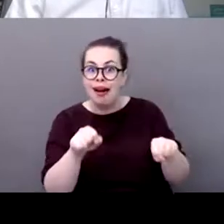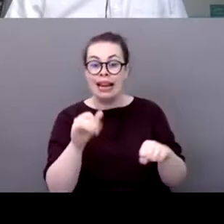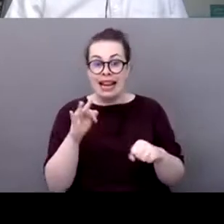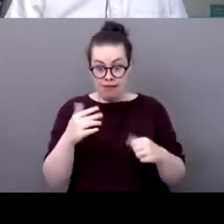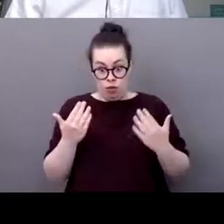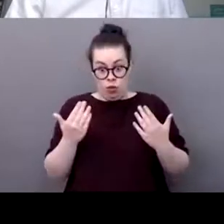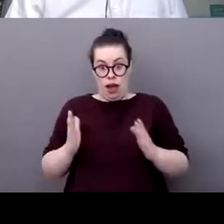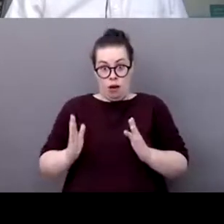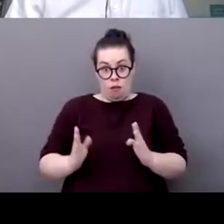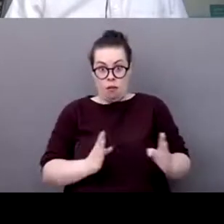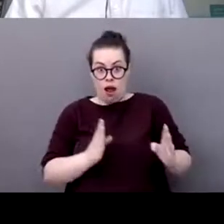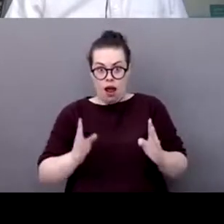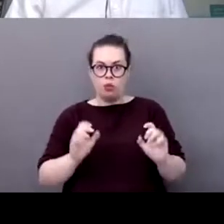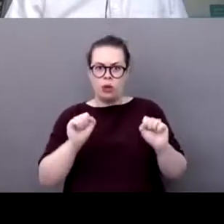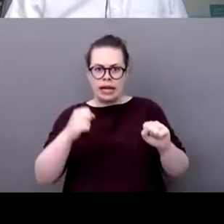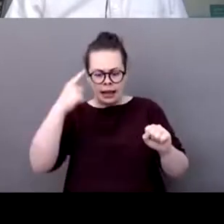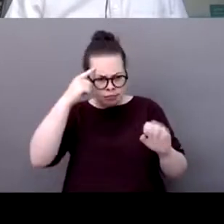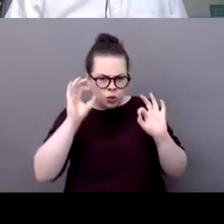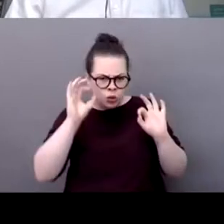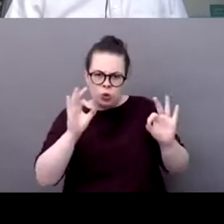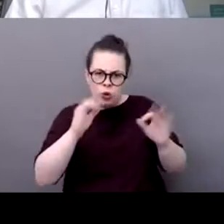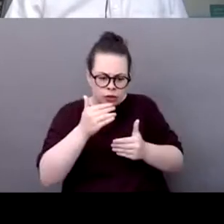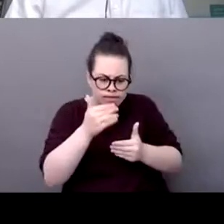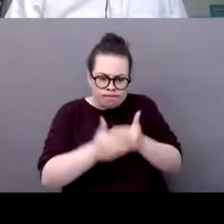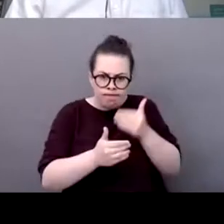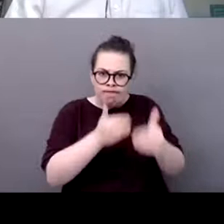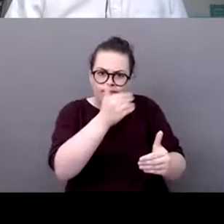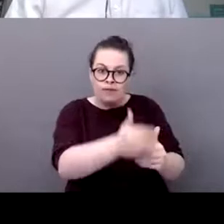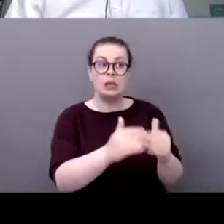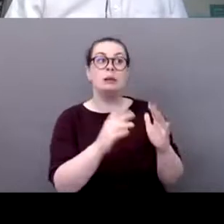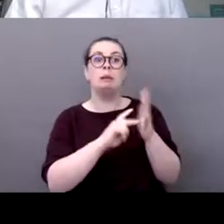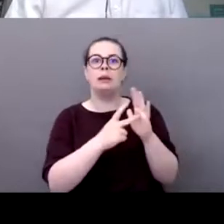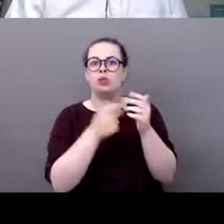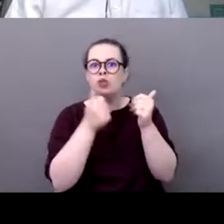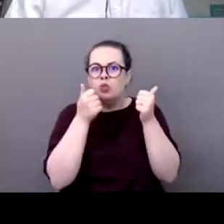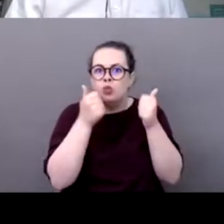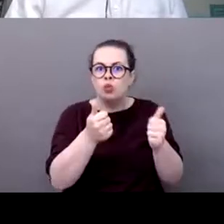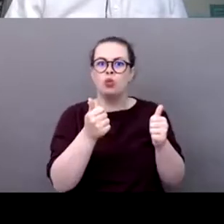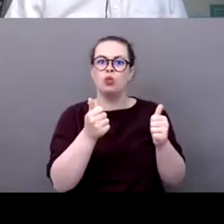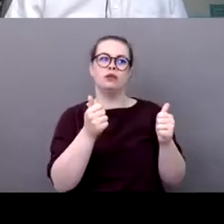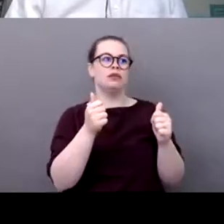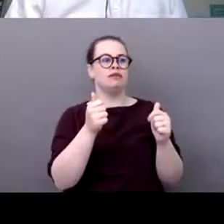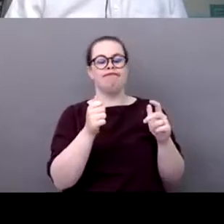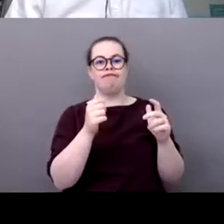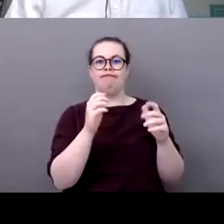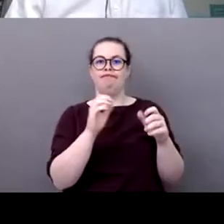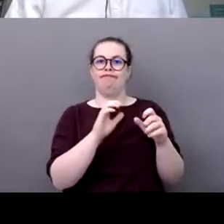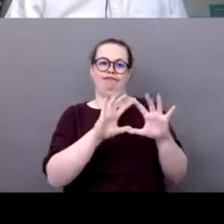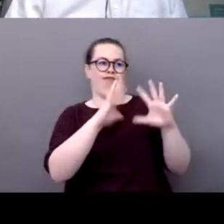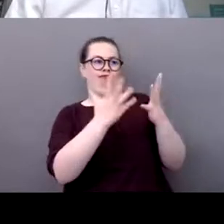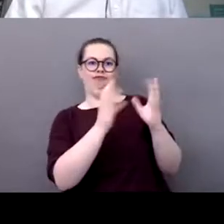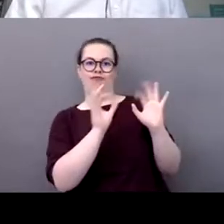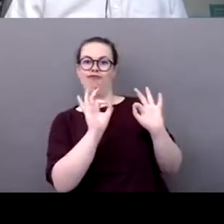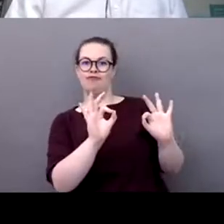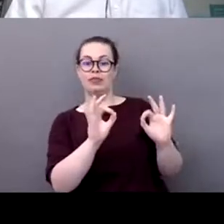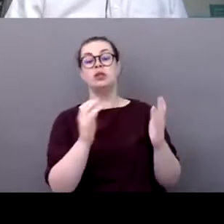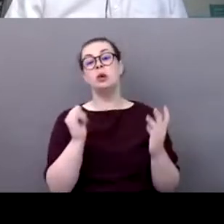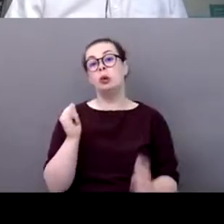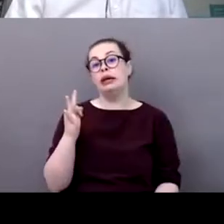um you know it's relevant to this conversation given that we are also hosted you know by a french organization